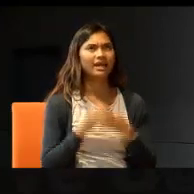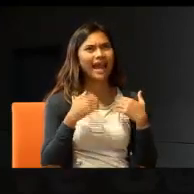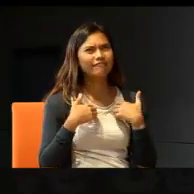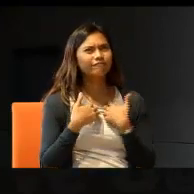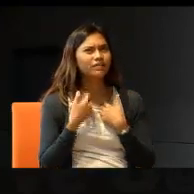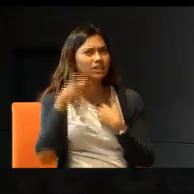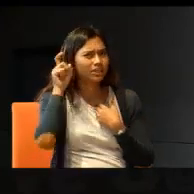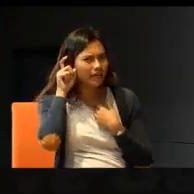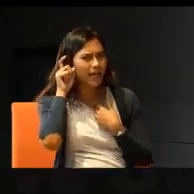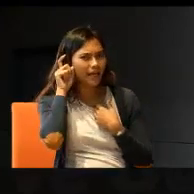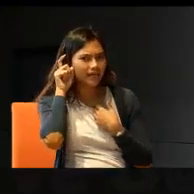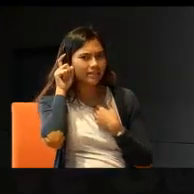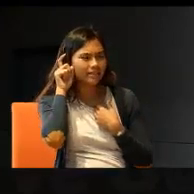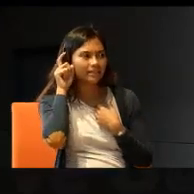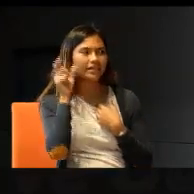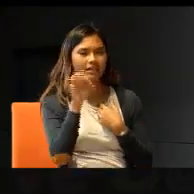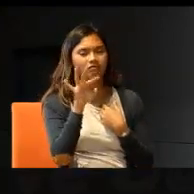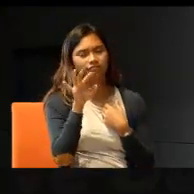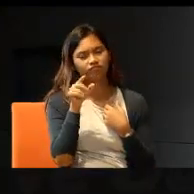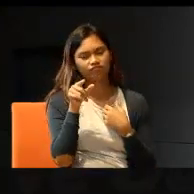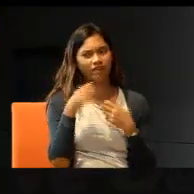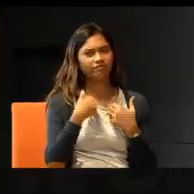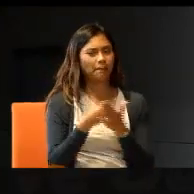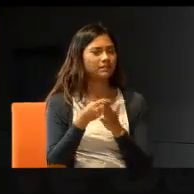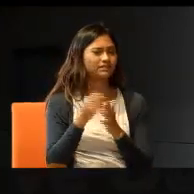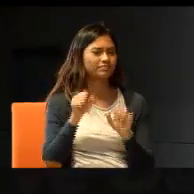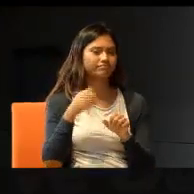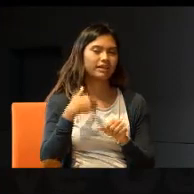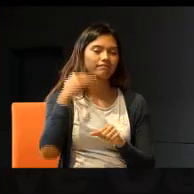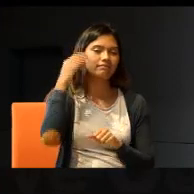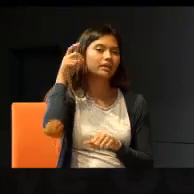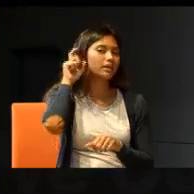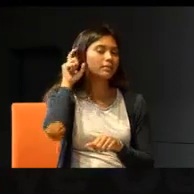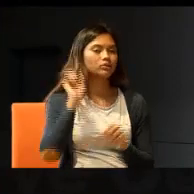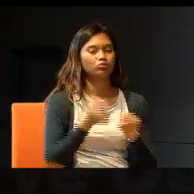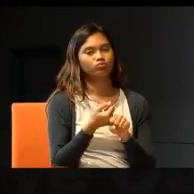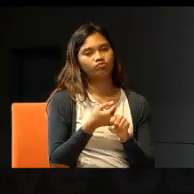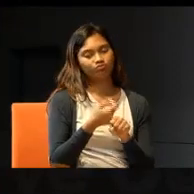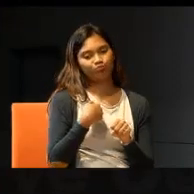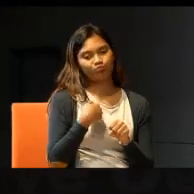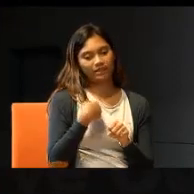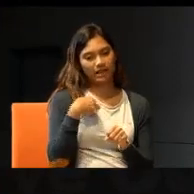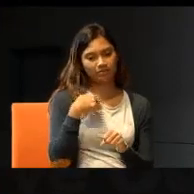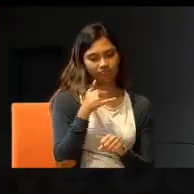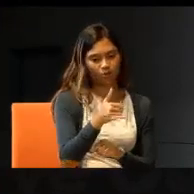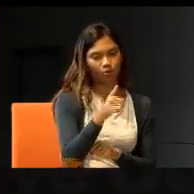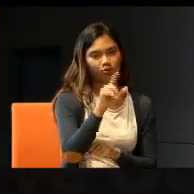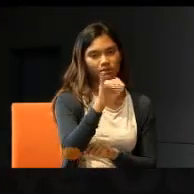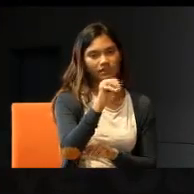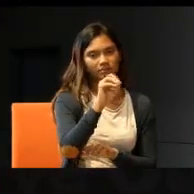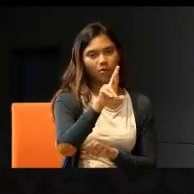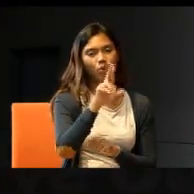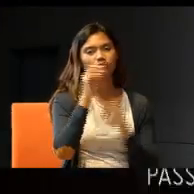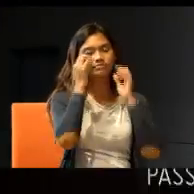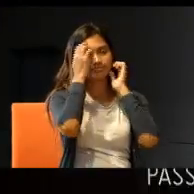I think, if you can, somehow, find the money, to bring them in. So, when I went to Timor, and started looking at the school,